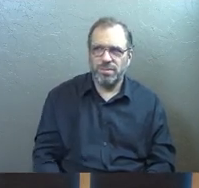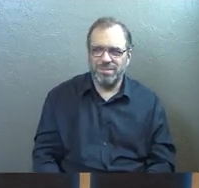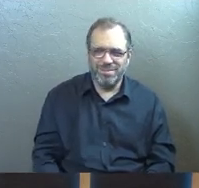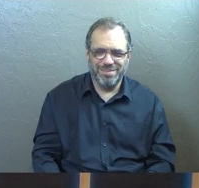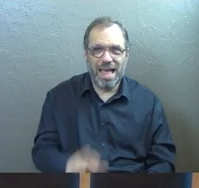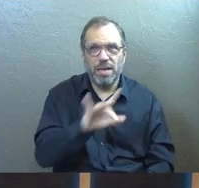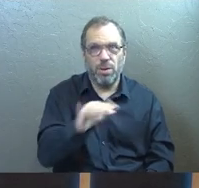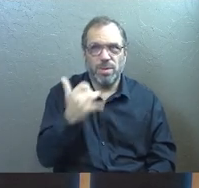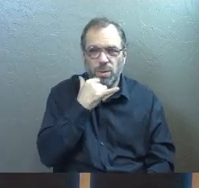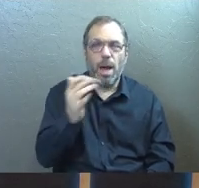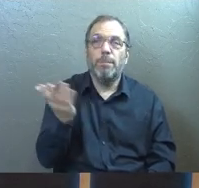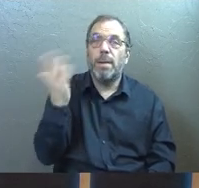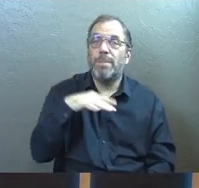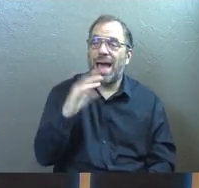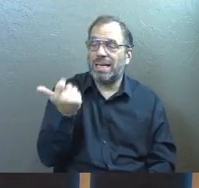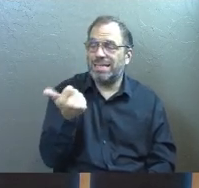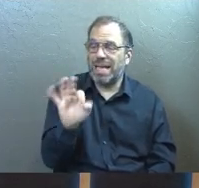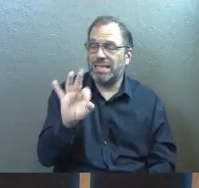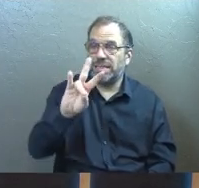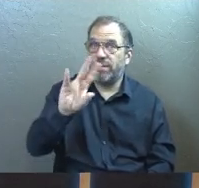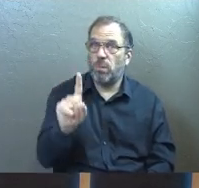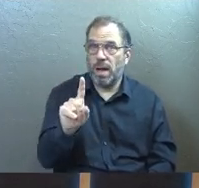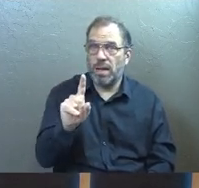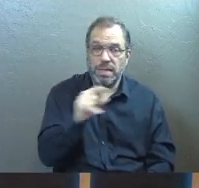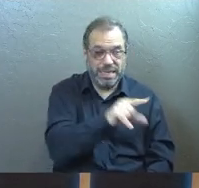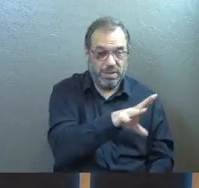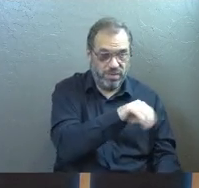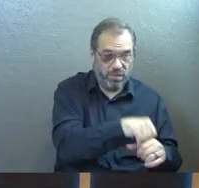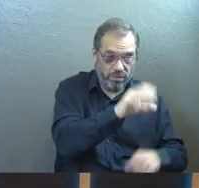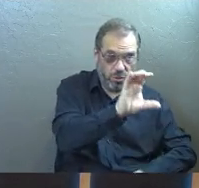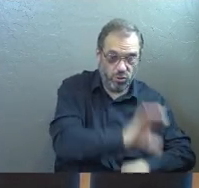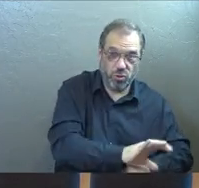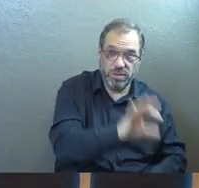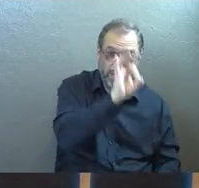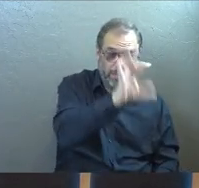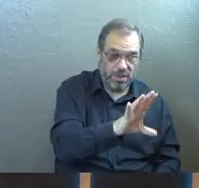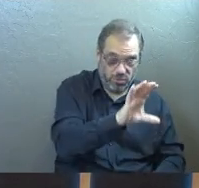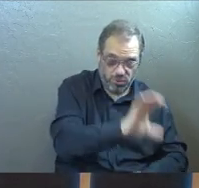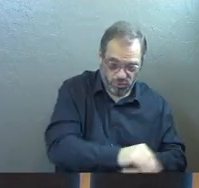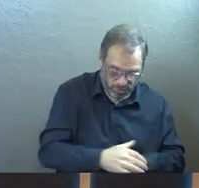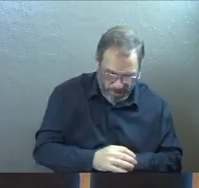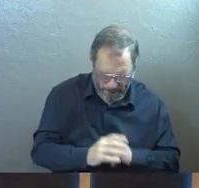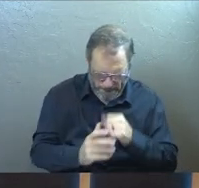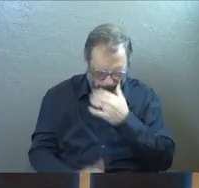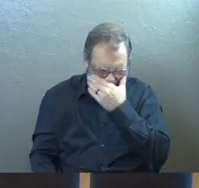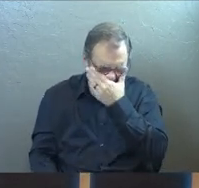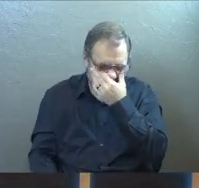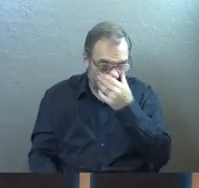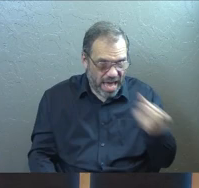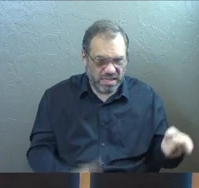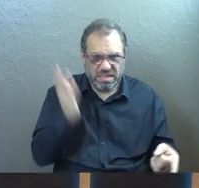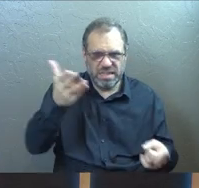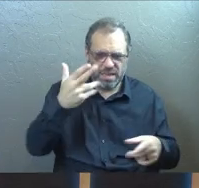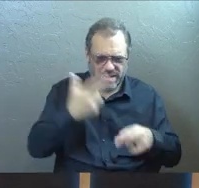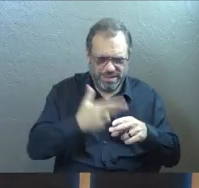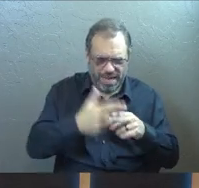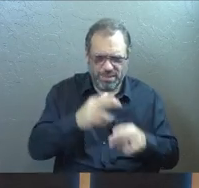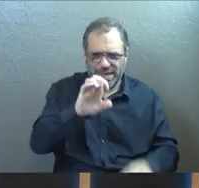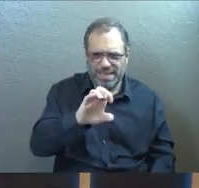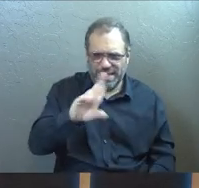But he told the story of back in 1971, and he was part of a church and he was pastoring in this church. And this dictator named